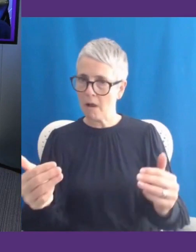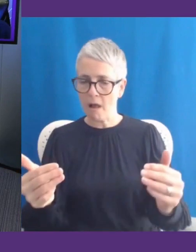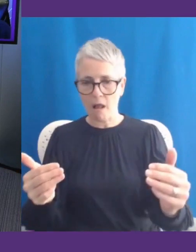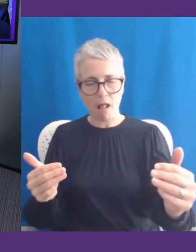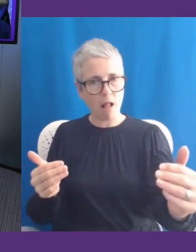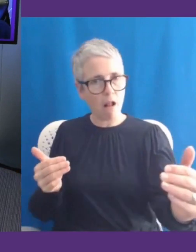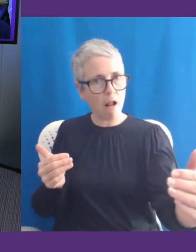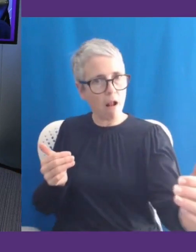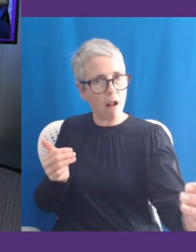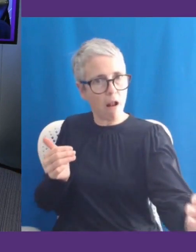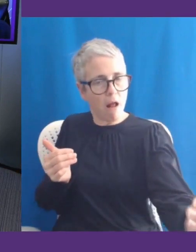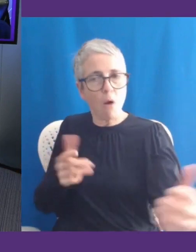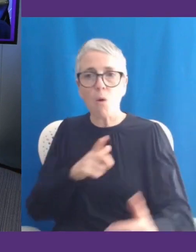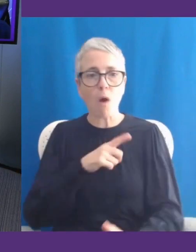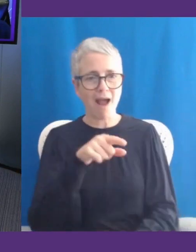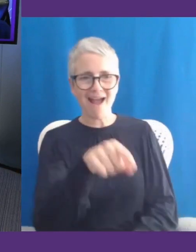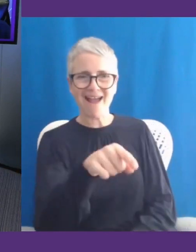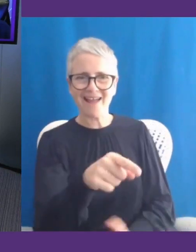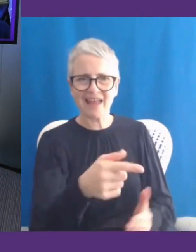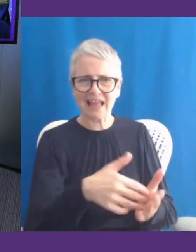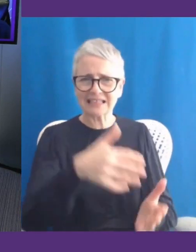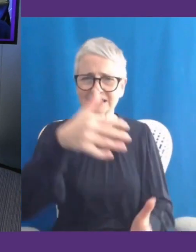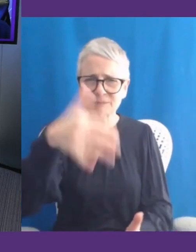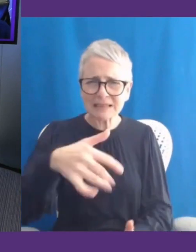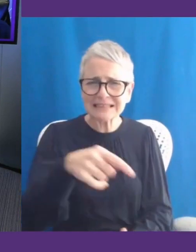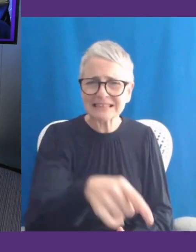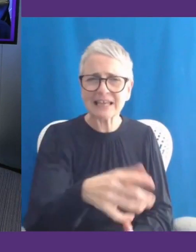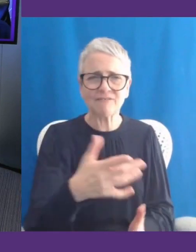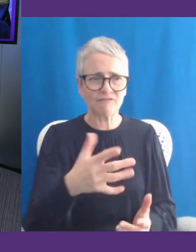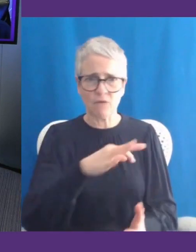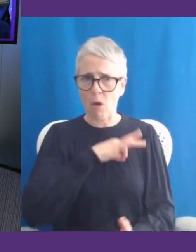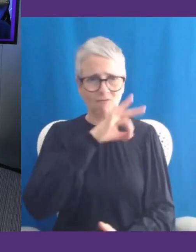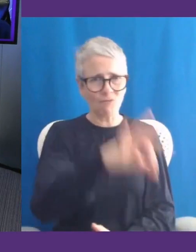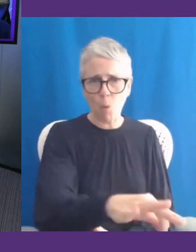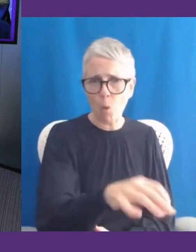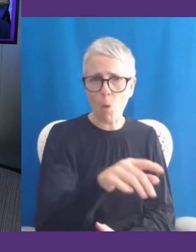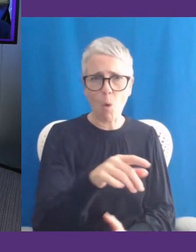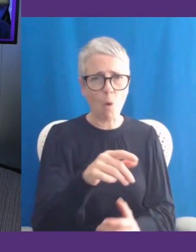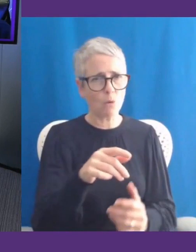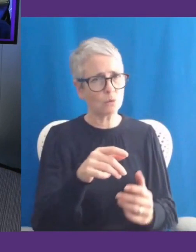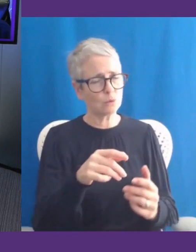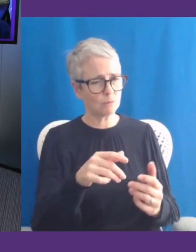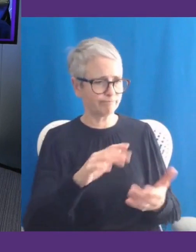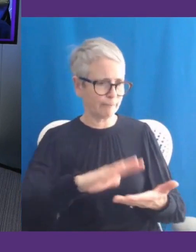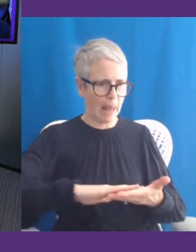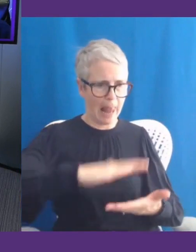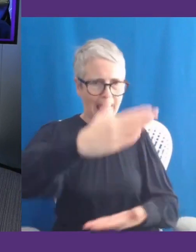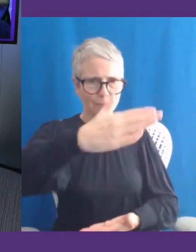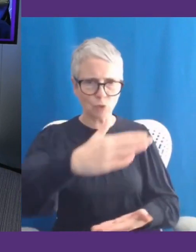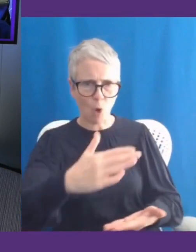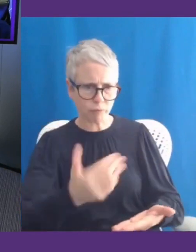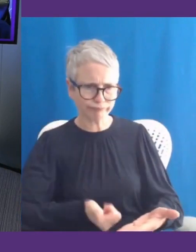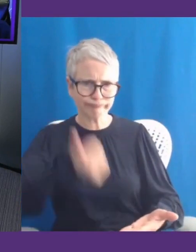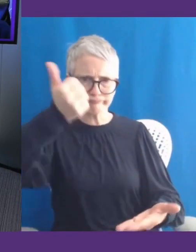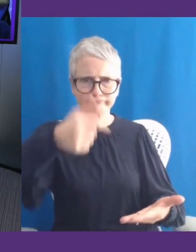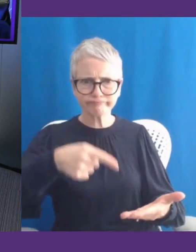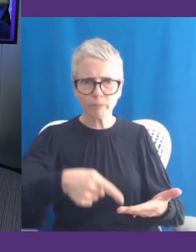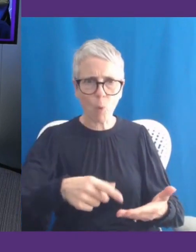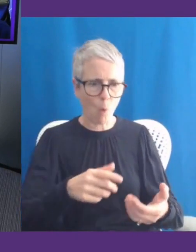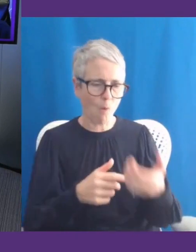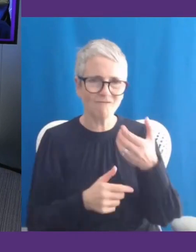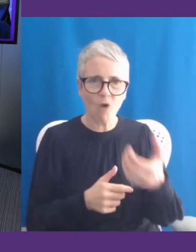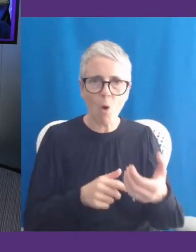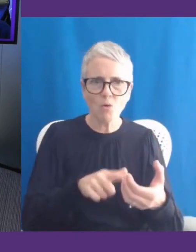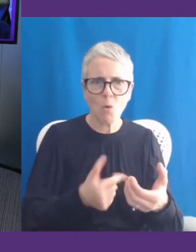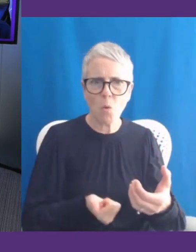expensive and not everybody can afford to have technology such as expensive laptops or expensive phones or whatever it may be, additional